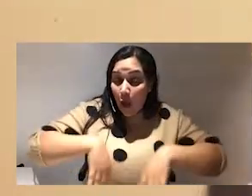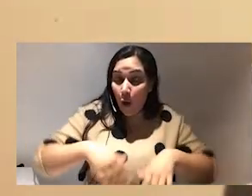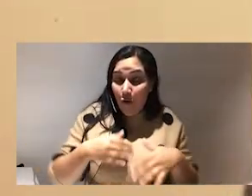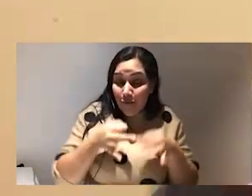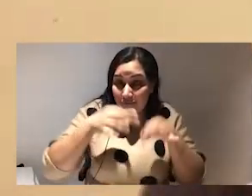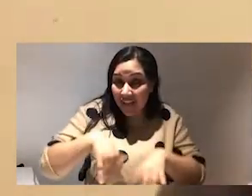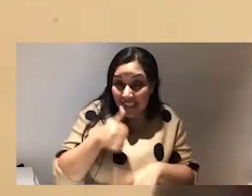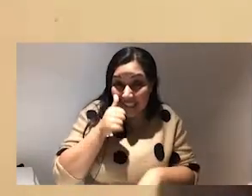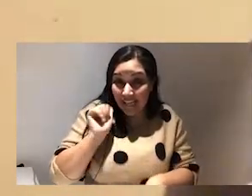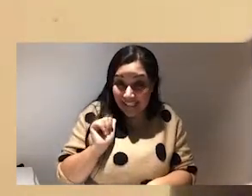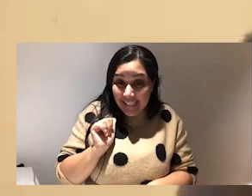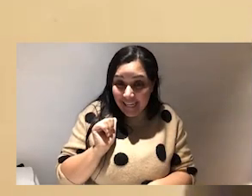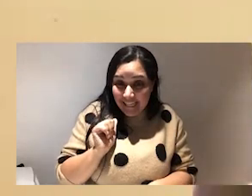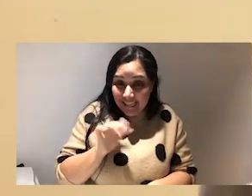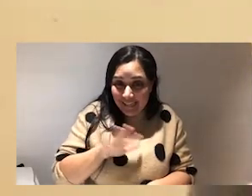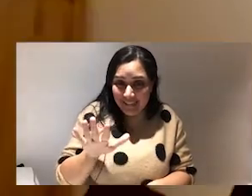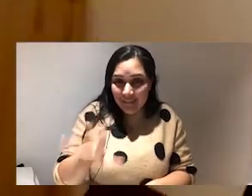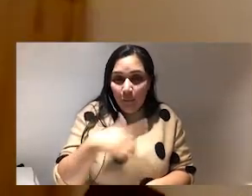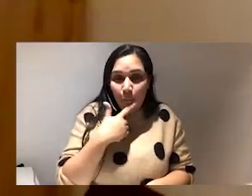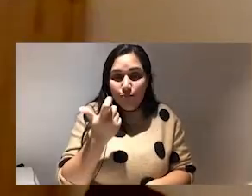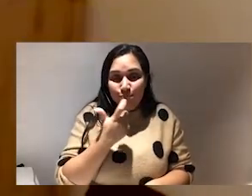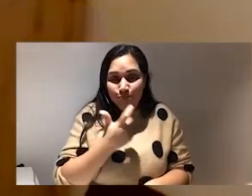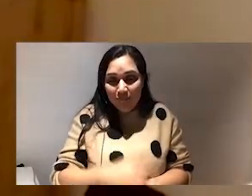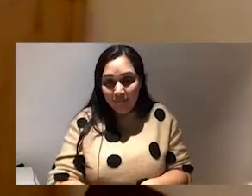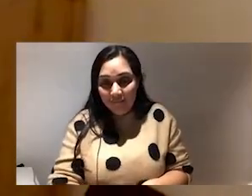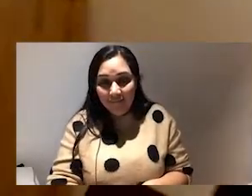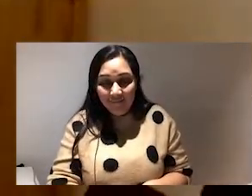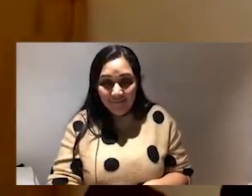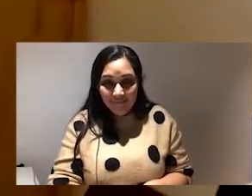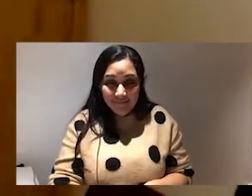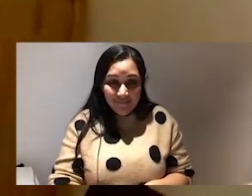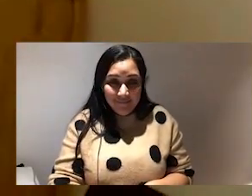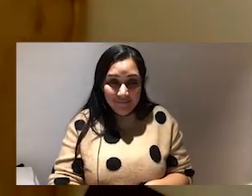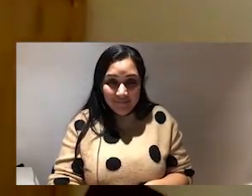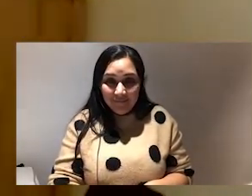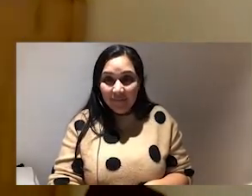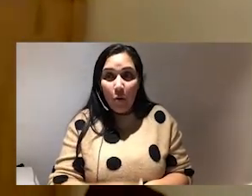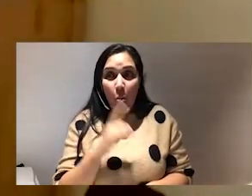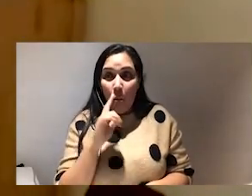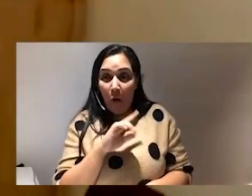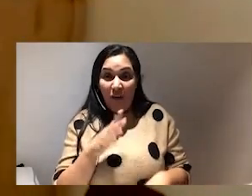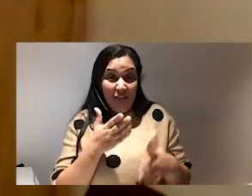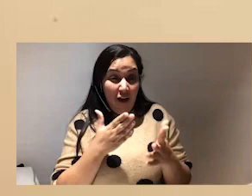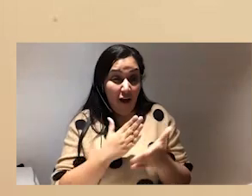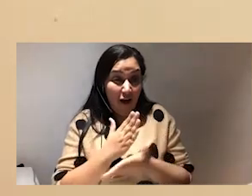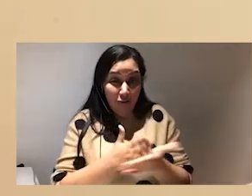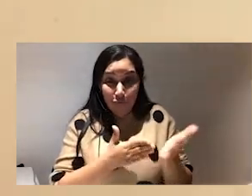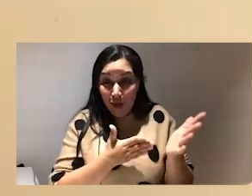that's really tickles all right we have we're not even halfway through the questions